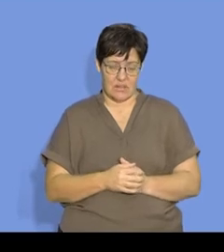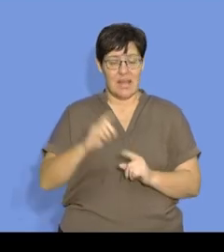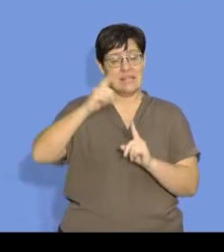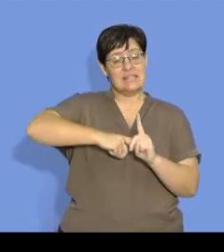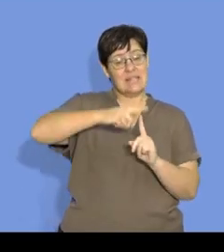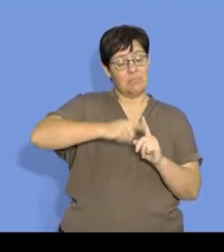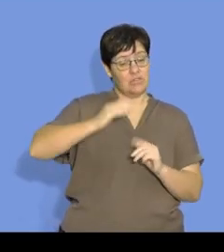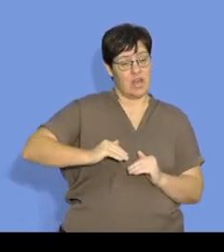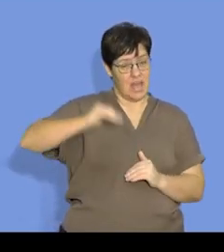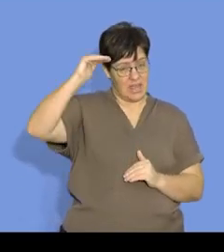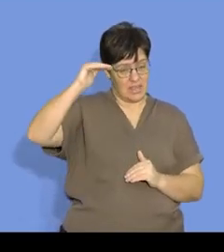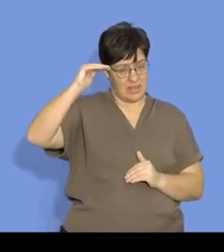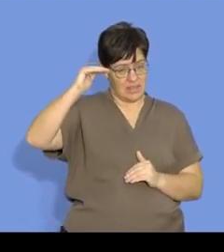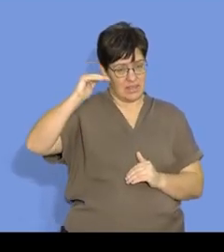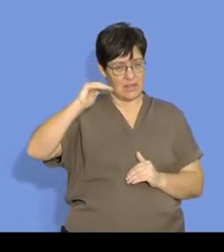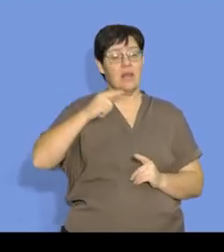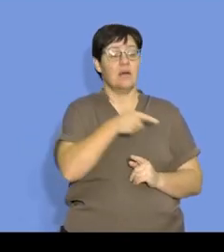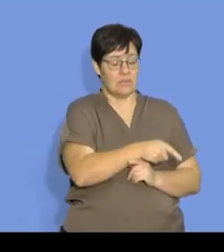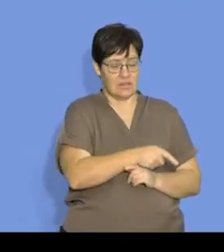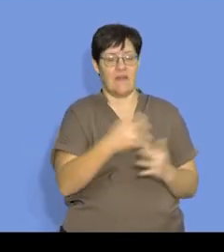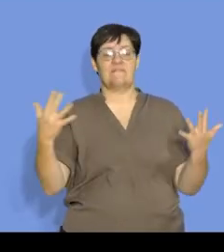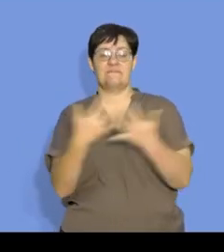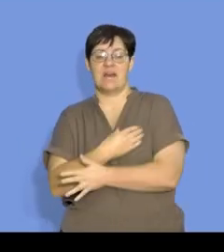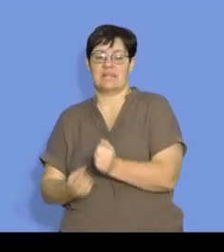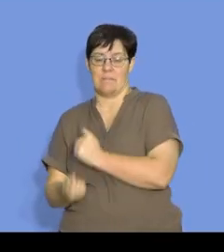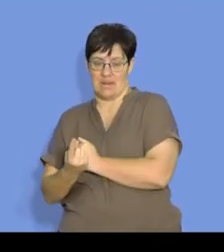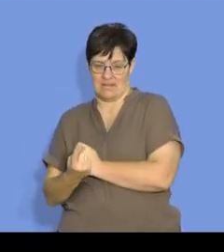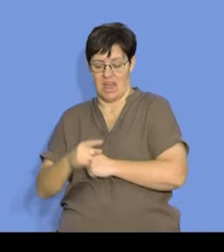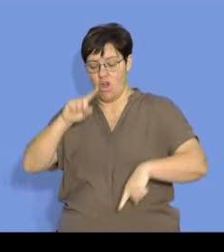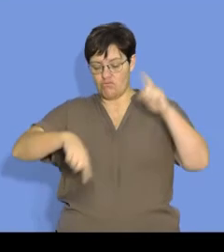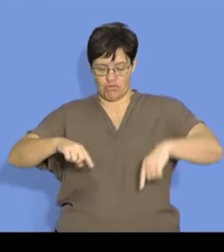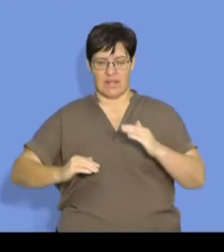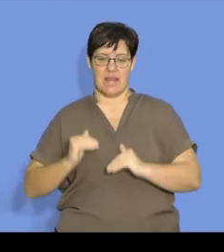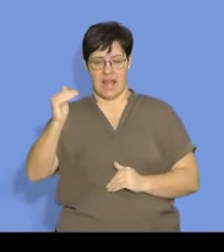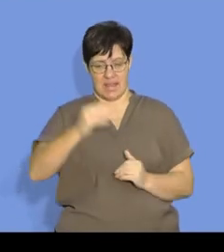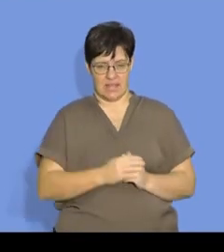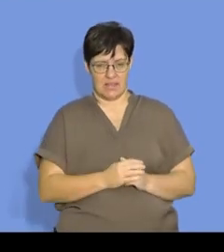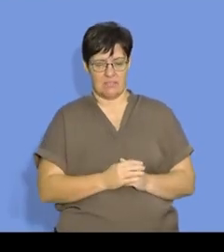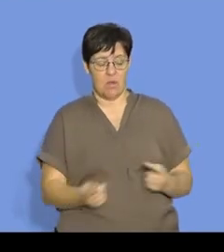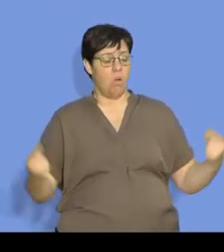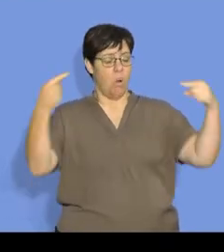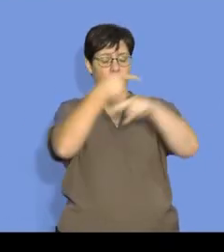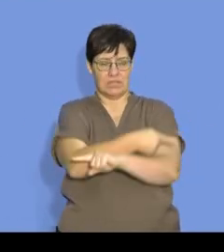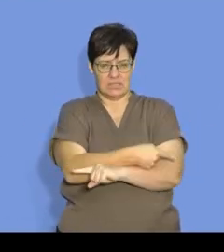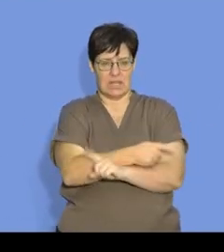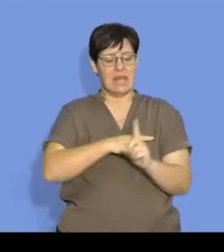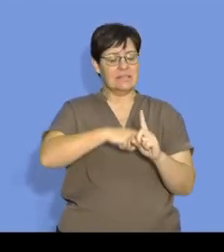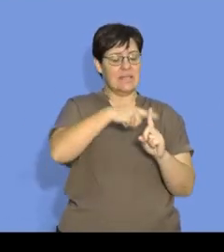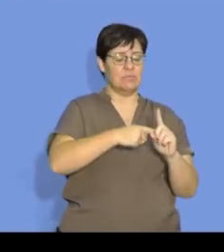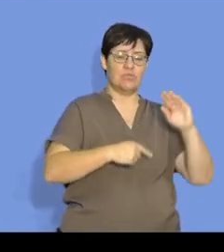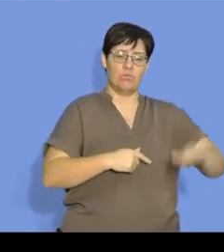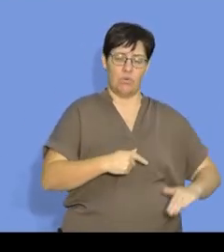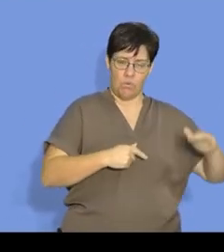if your temperature is high, you will have a fast reaction and a high rate. If we look at the opposite, where your